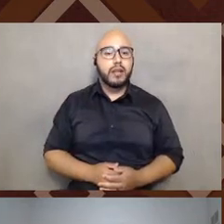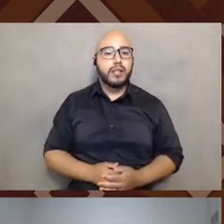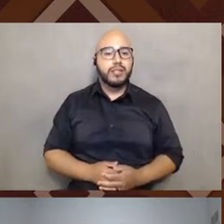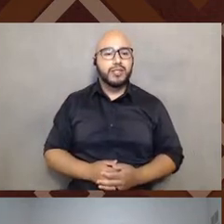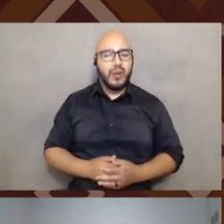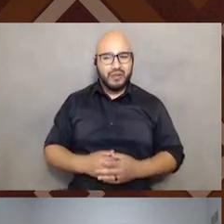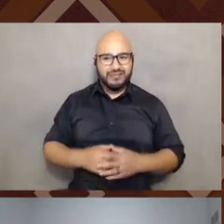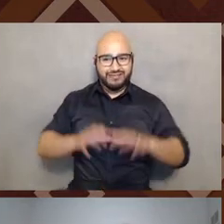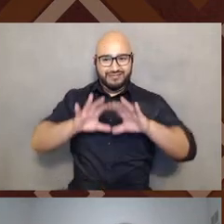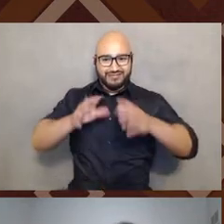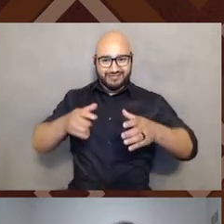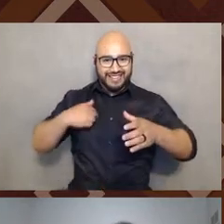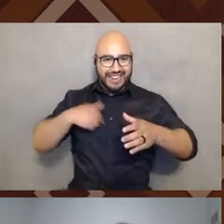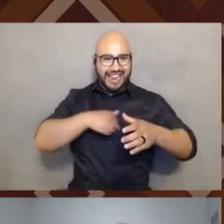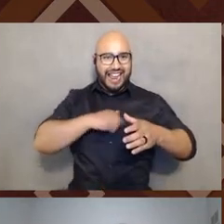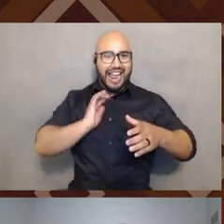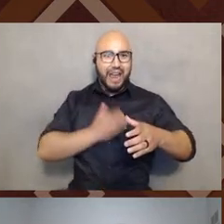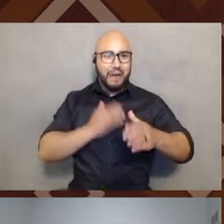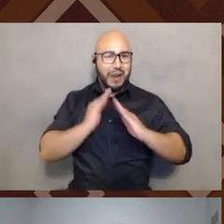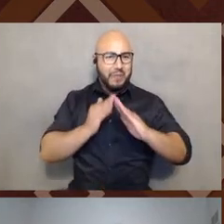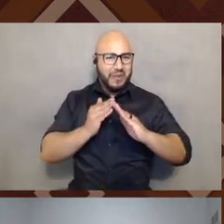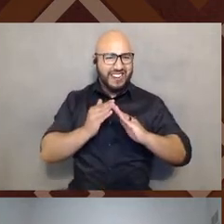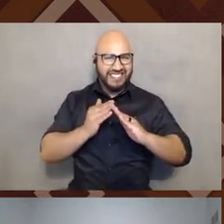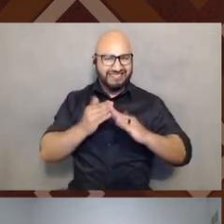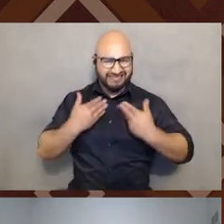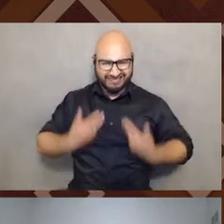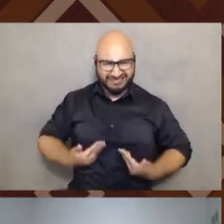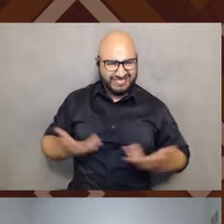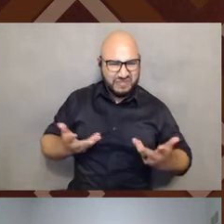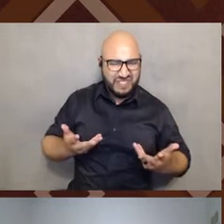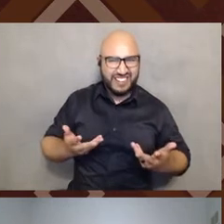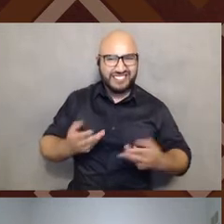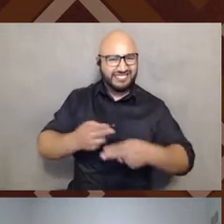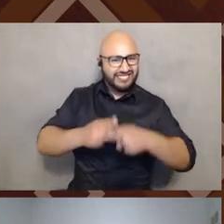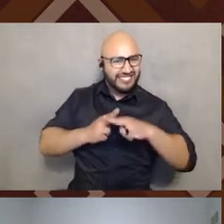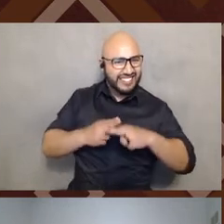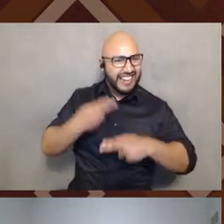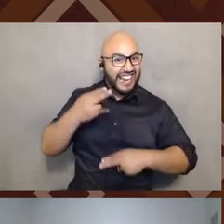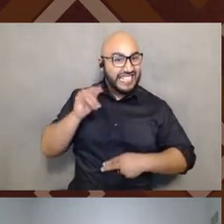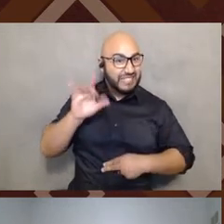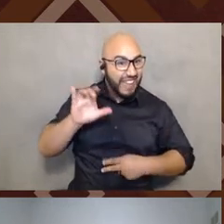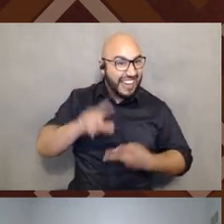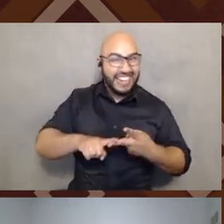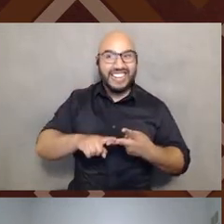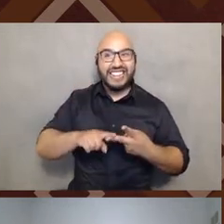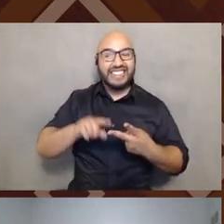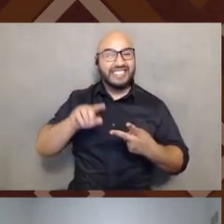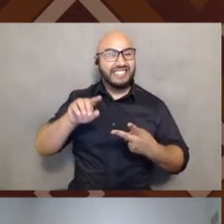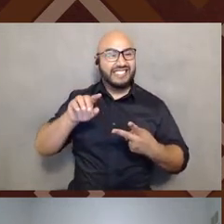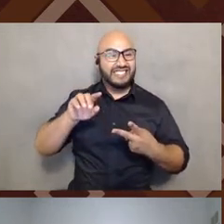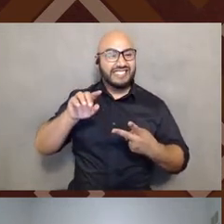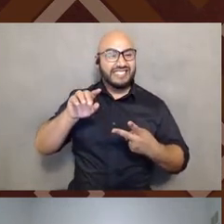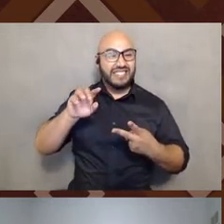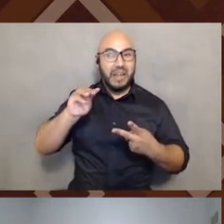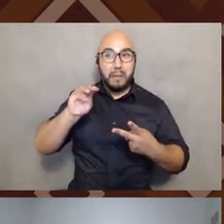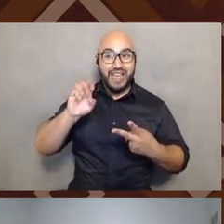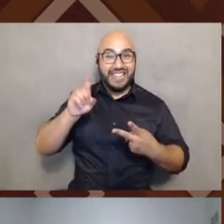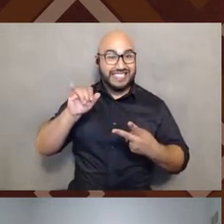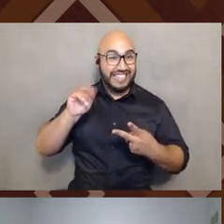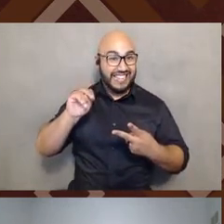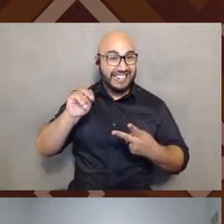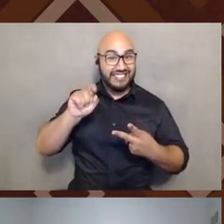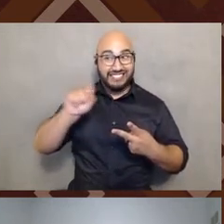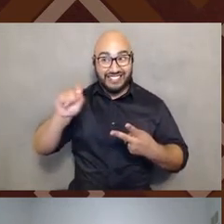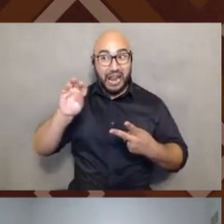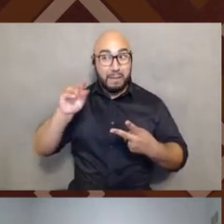call ourselves Hispanic? Where does that come from? Are we Mexican or Mexican-American? Where does that come from? What does the X even mean